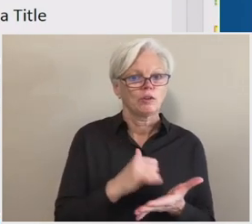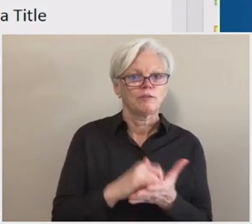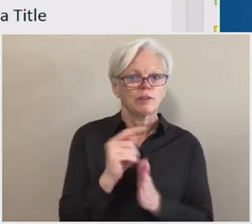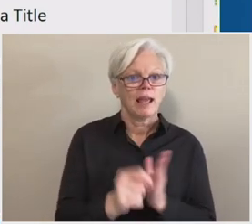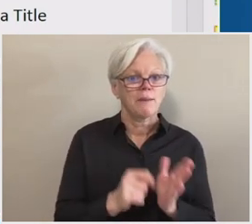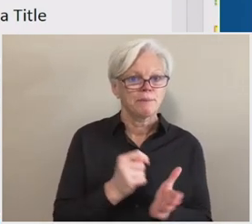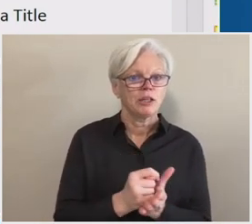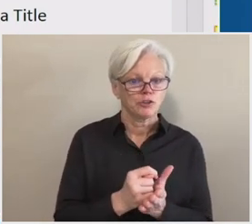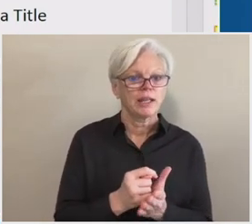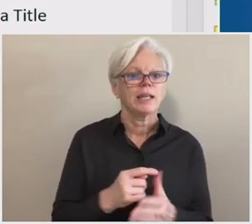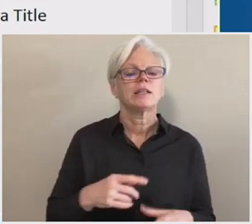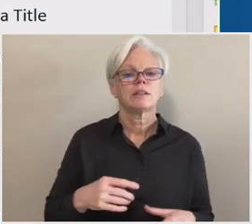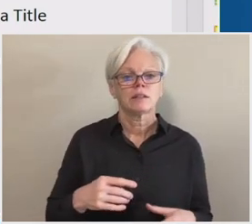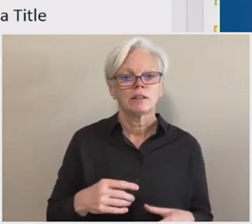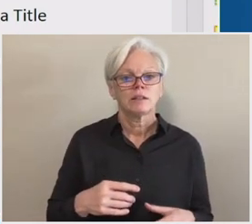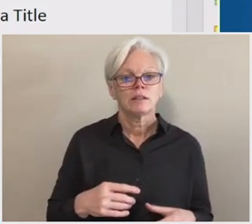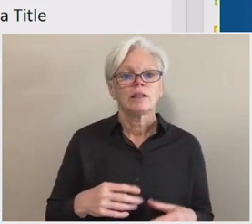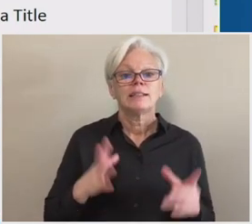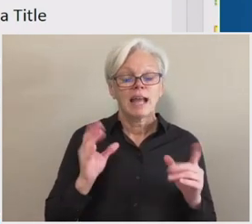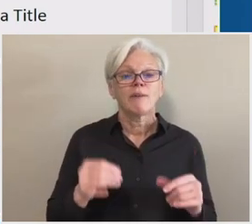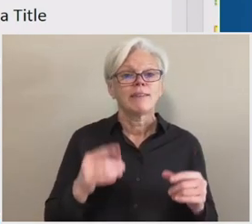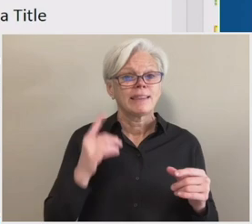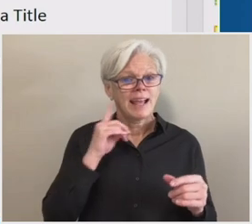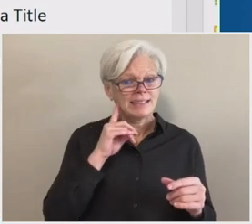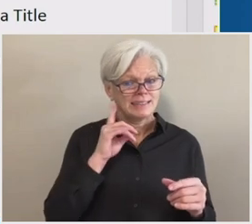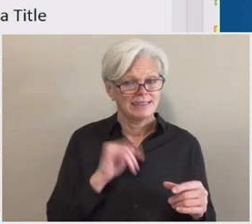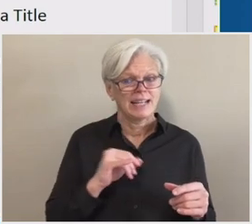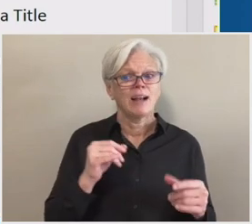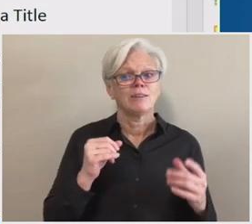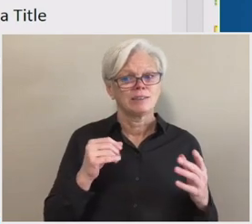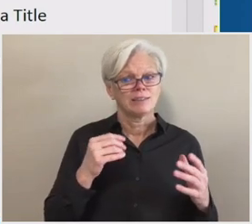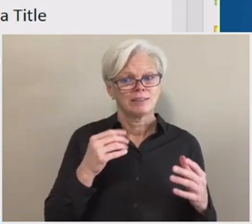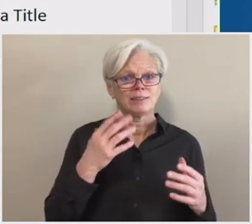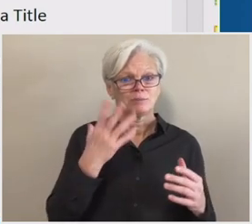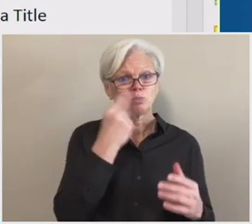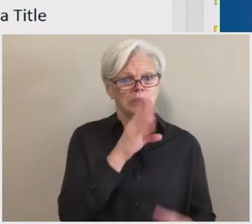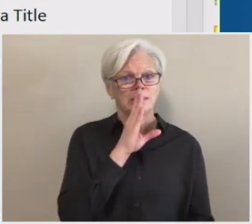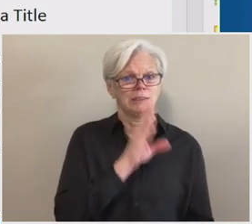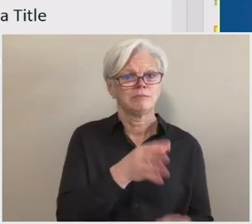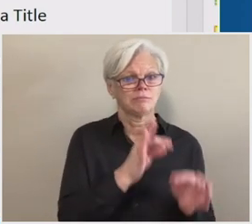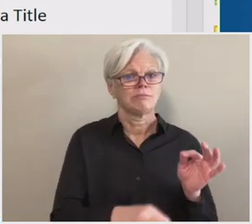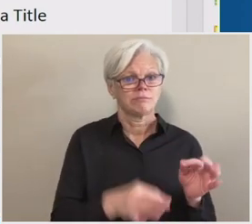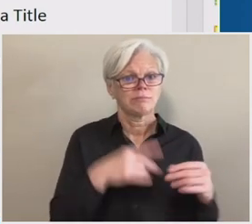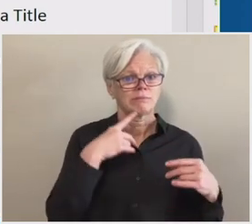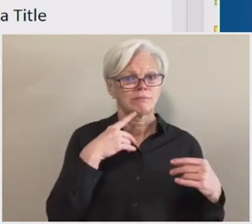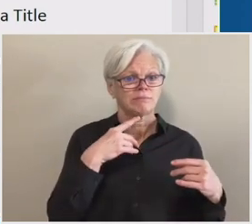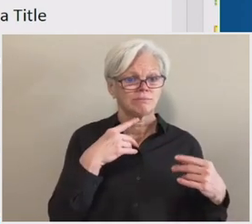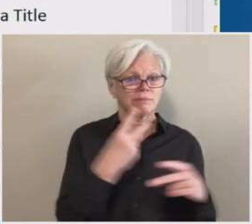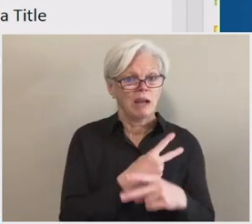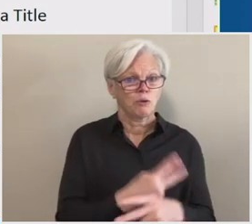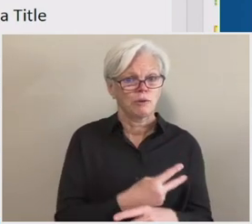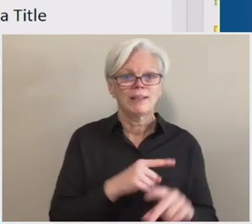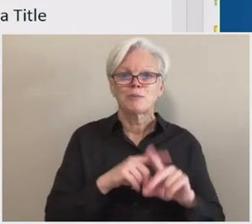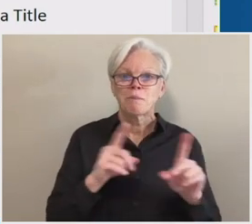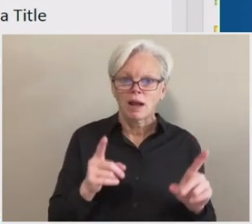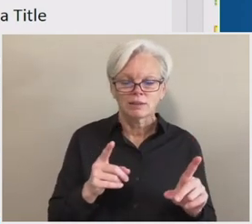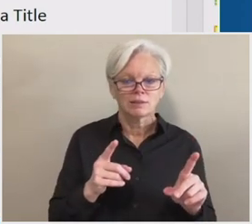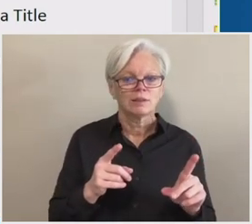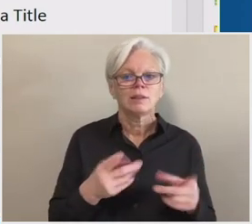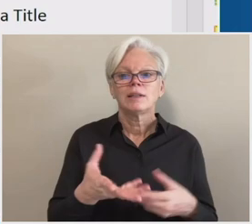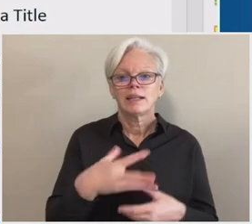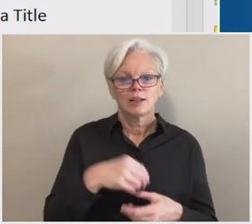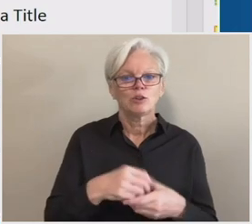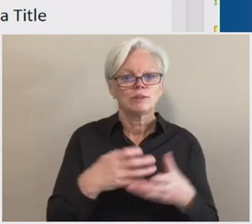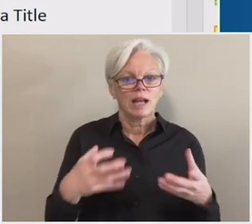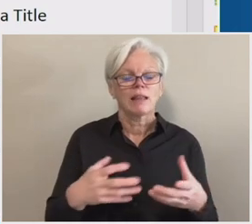Now there's a lot of complex, that sounds like a fairly straightforward calculation. Um, but it introduces a significant amount of